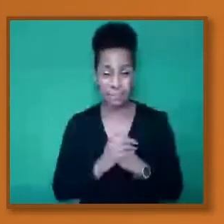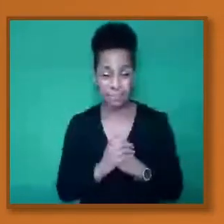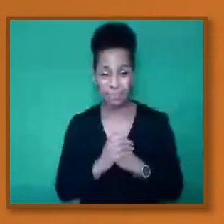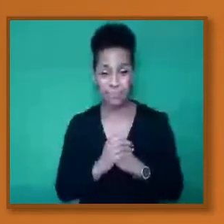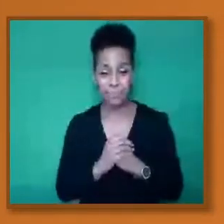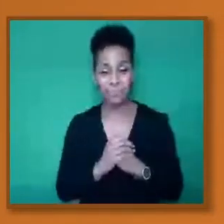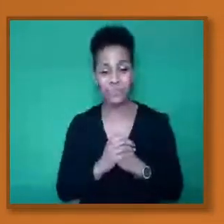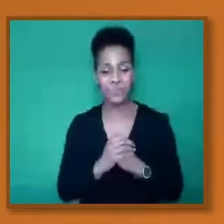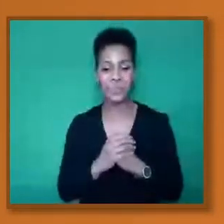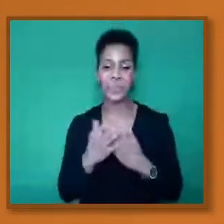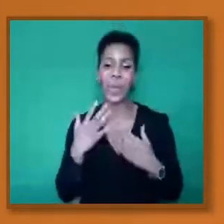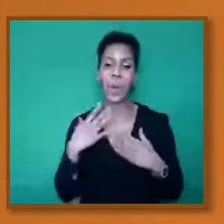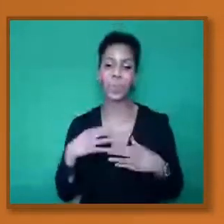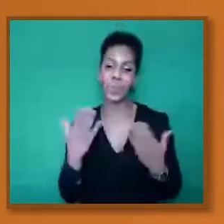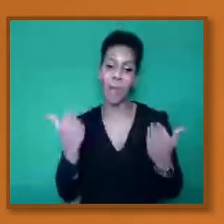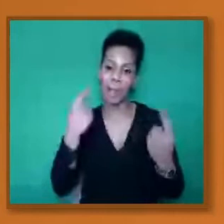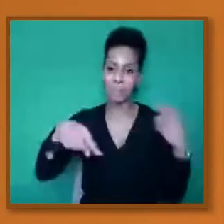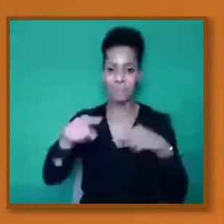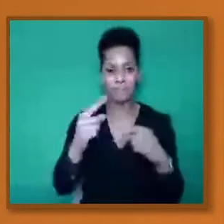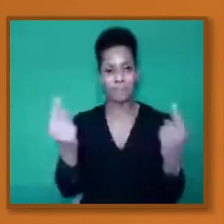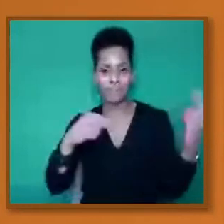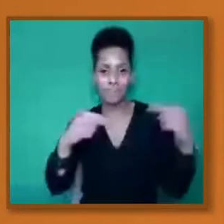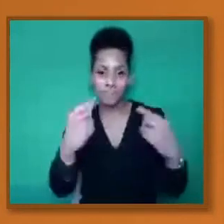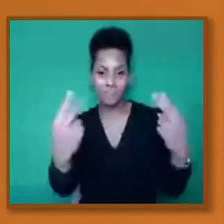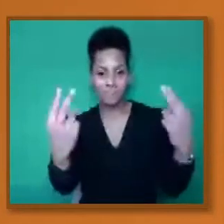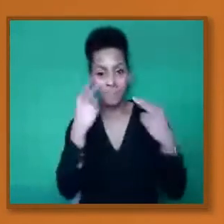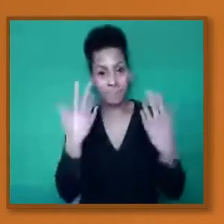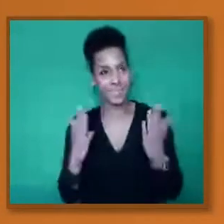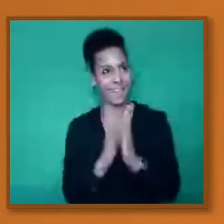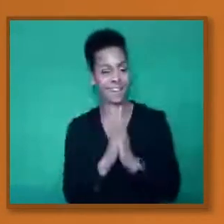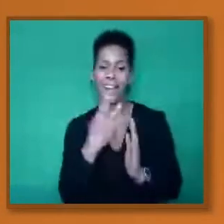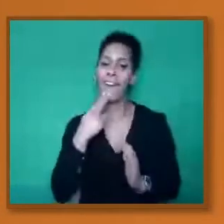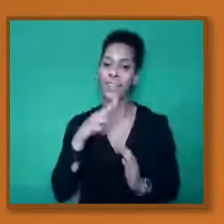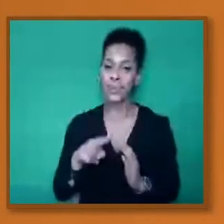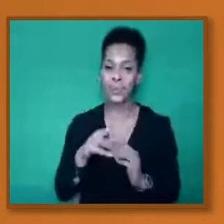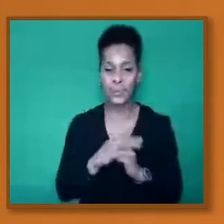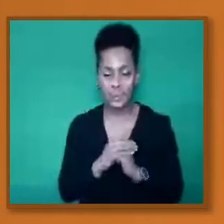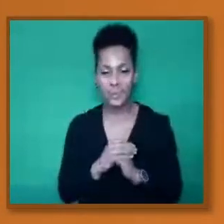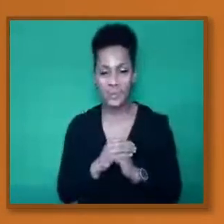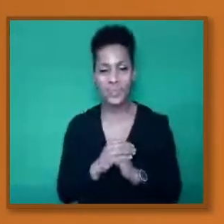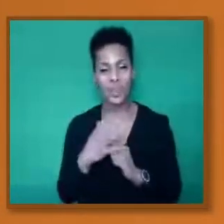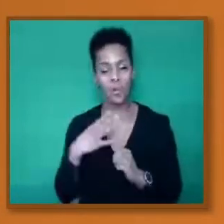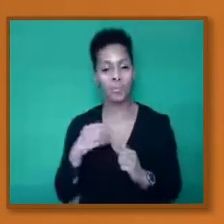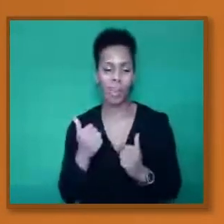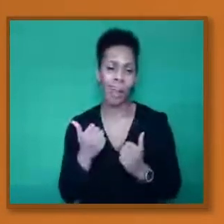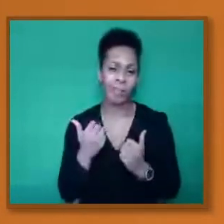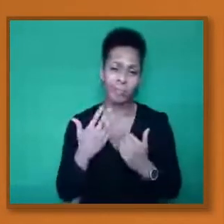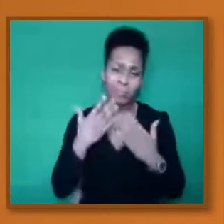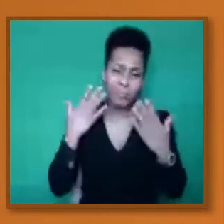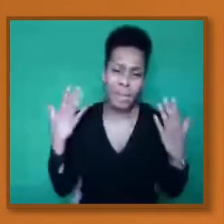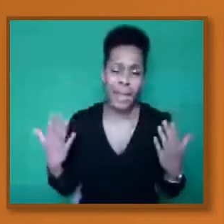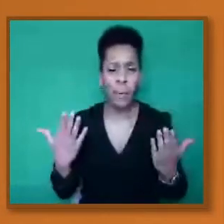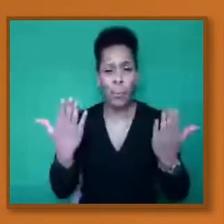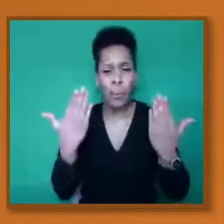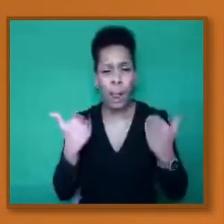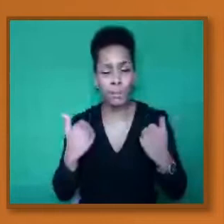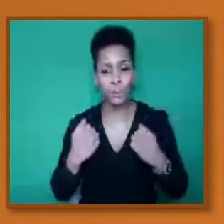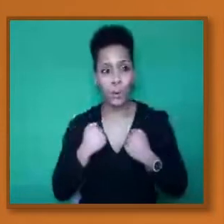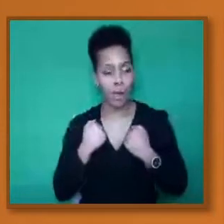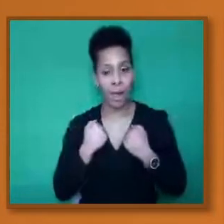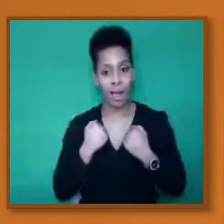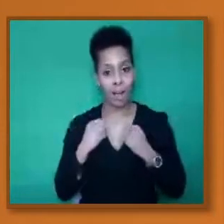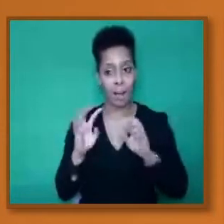you. It's a Sunday afternoon, and I want to say a huge welcome to our eminent panel of